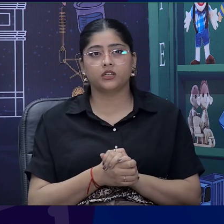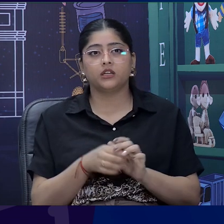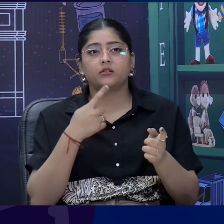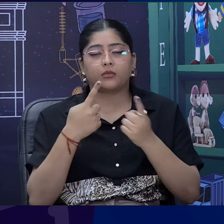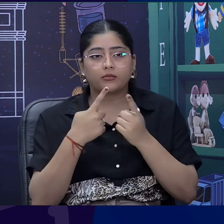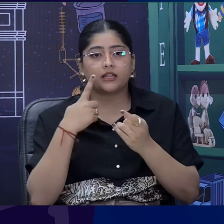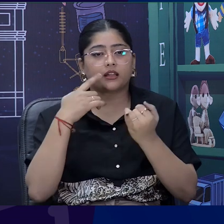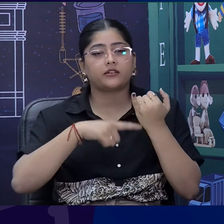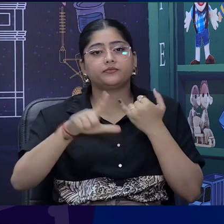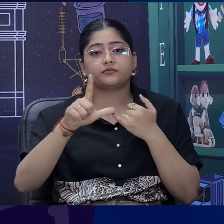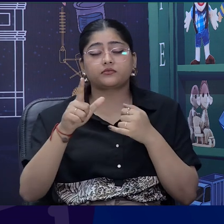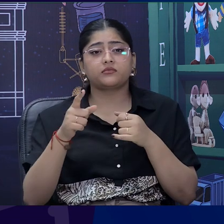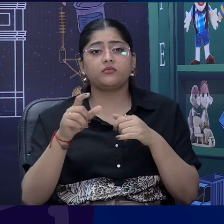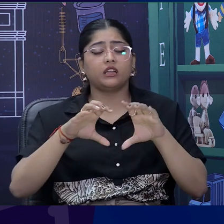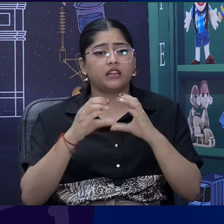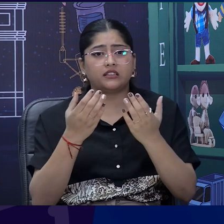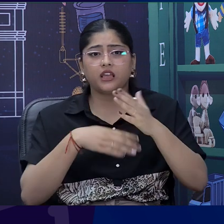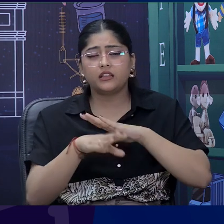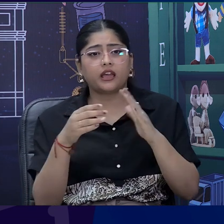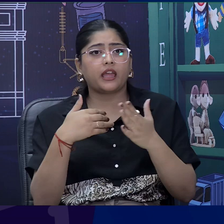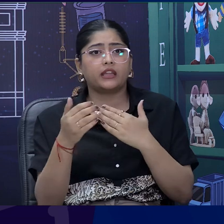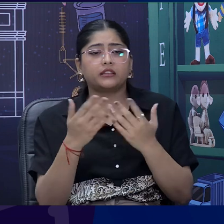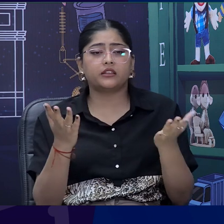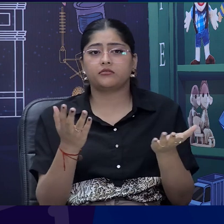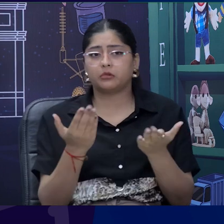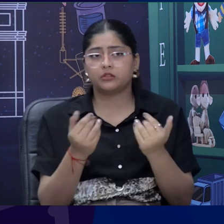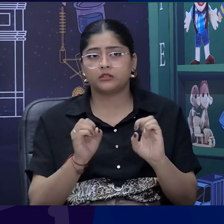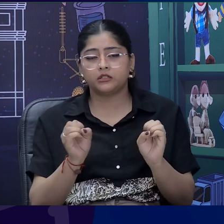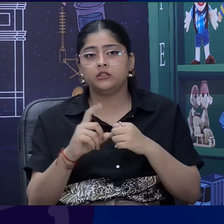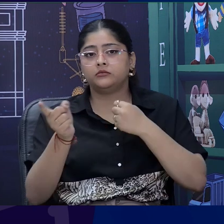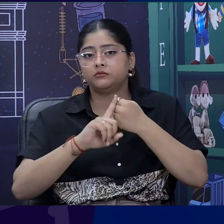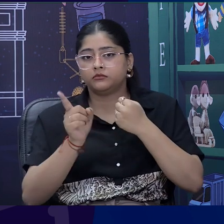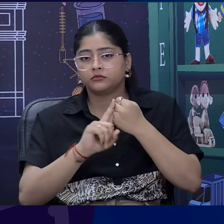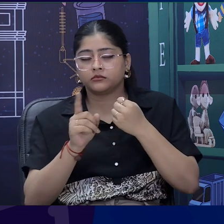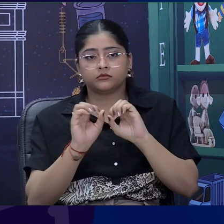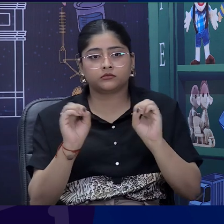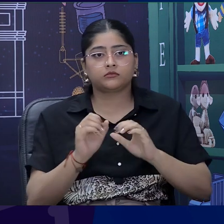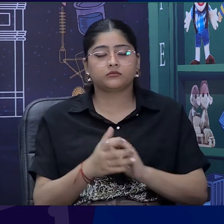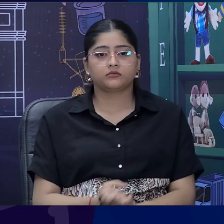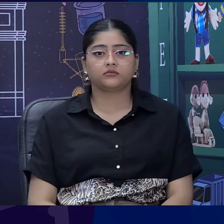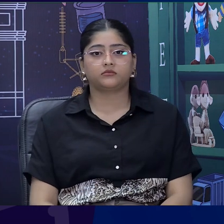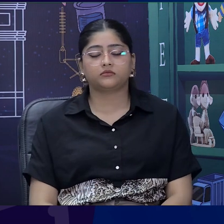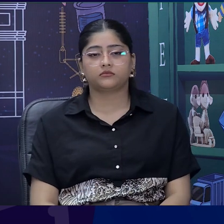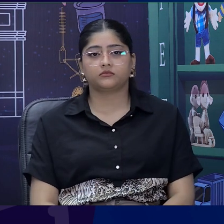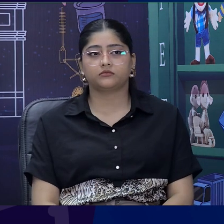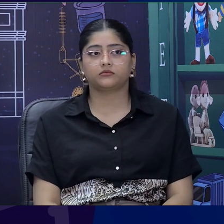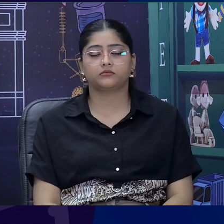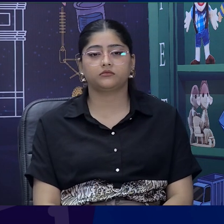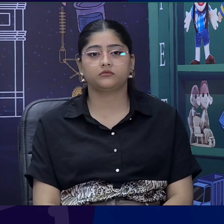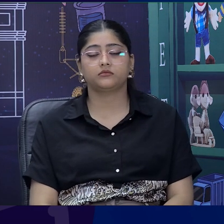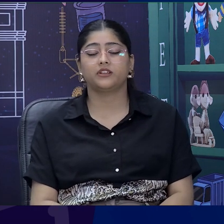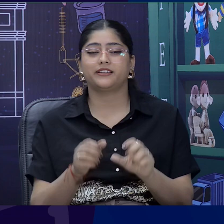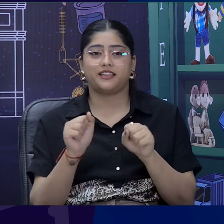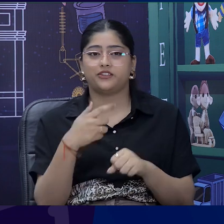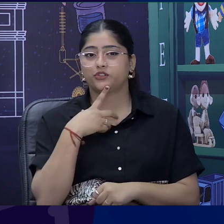sign language then there will be no noise in the class and teacher will not punish them for making noise in the class. Right. That is so